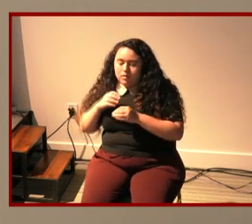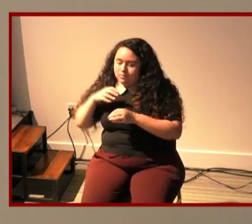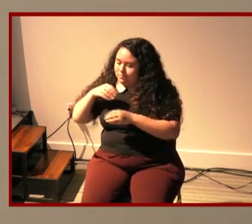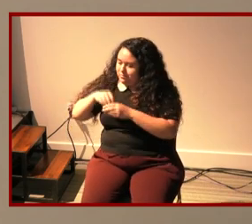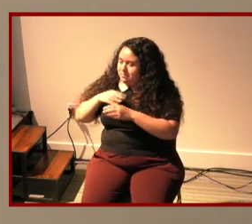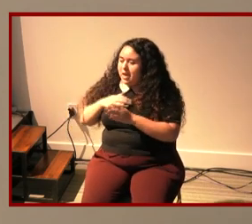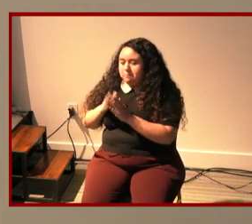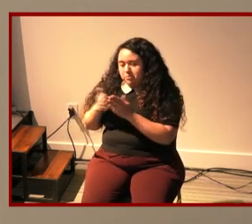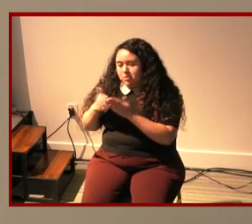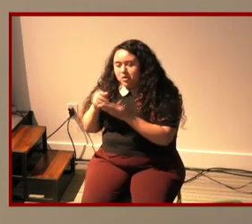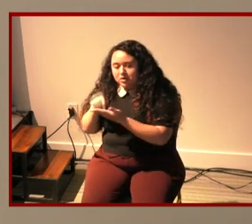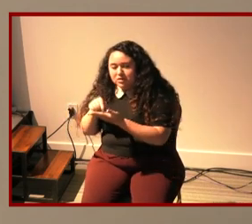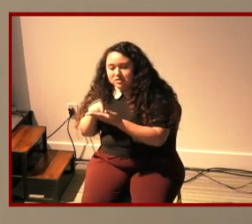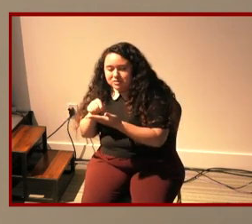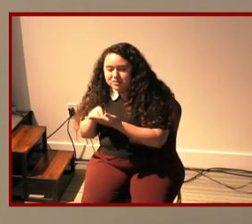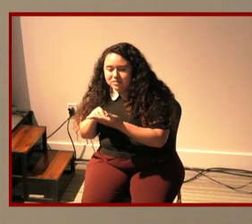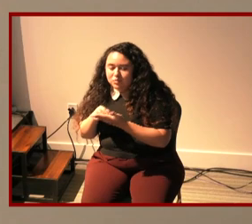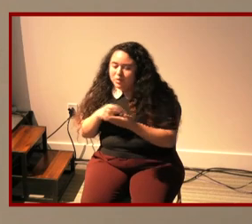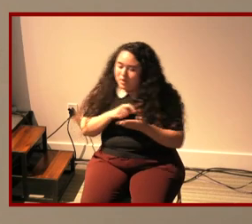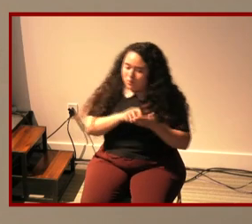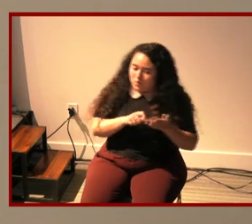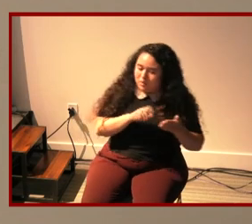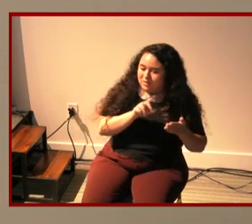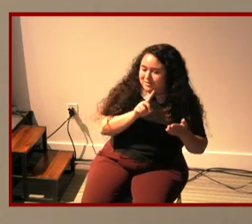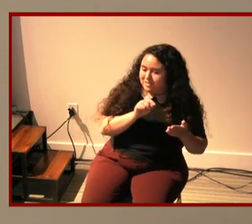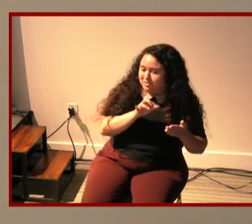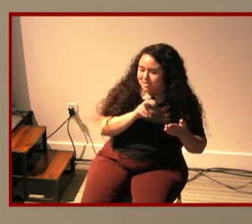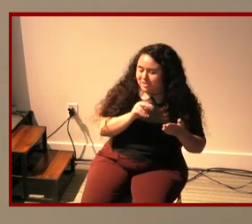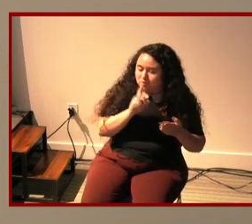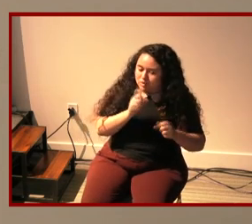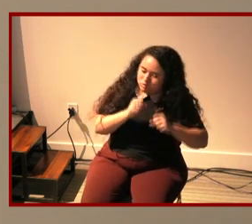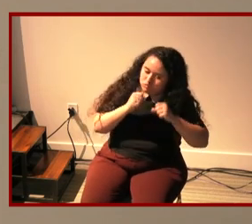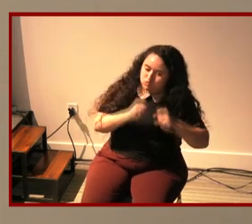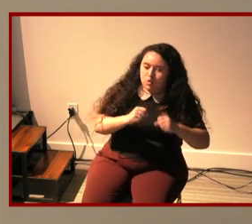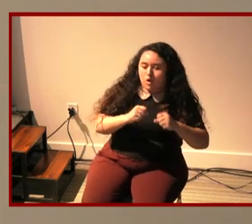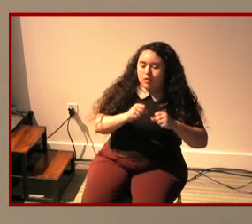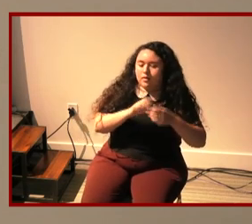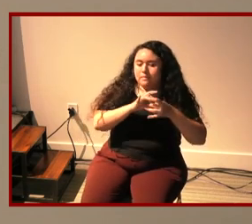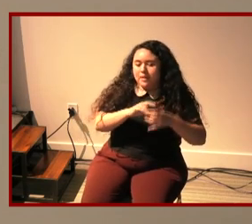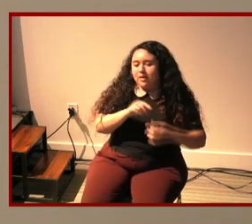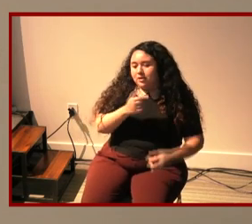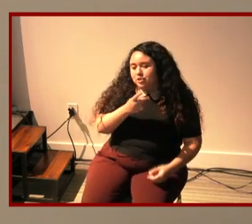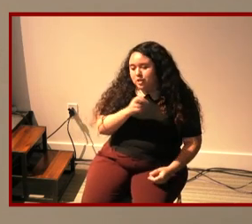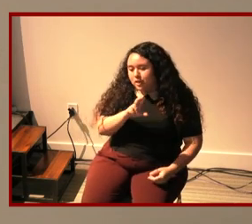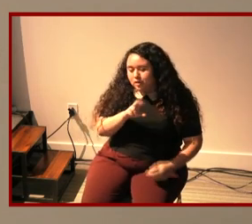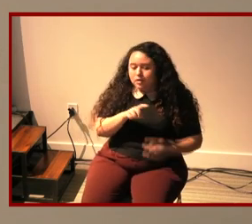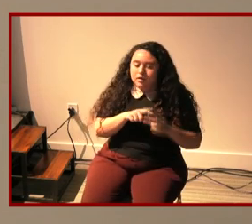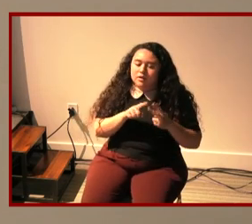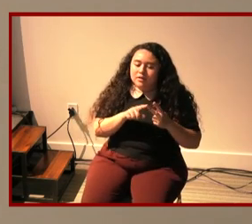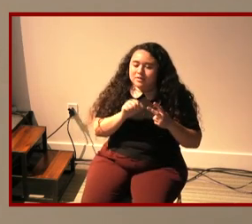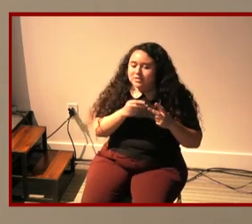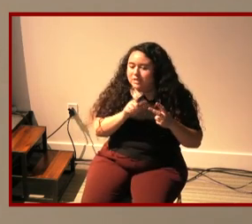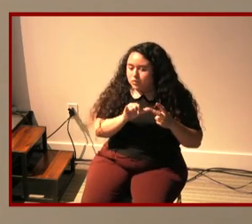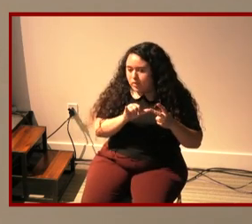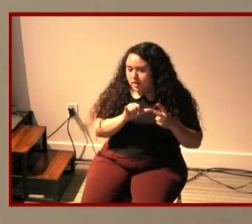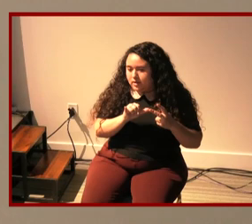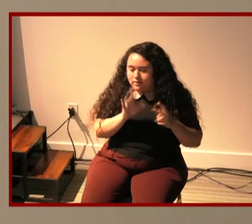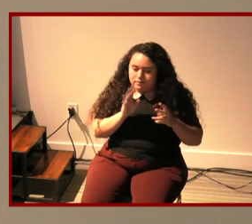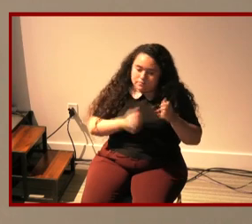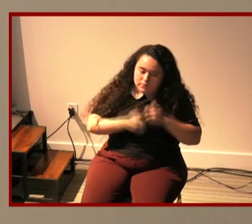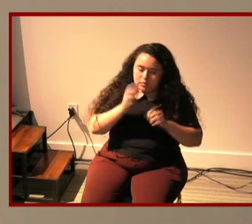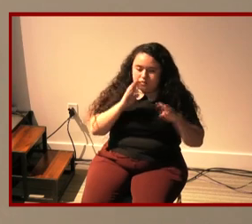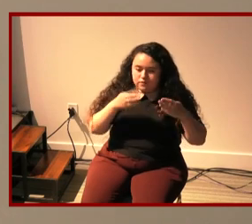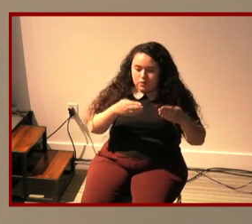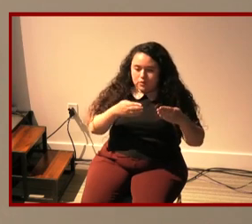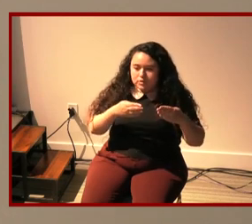when i wrote the dissertation it was very very heavily um about gender and sexuality that was the primary focus and it